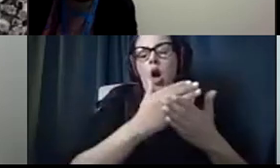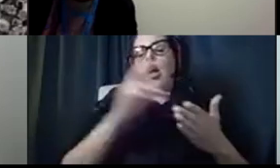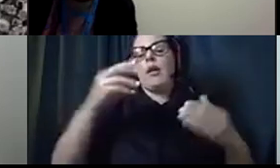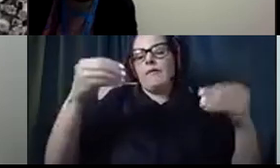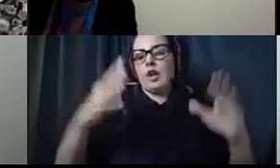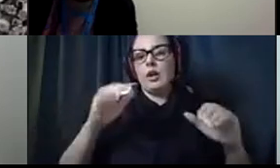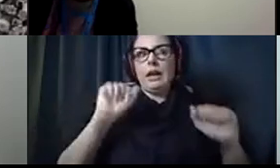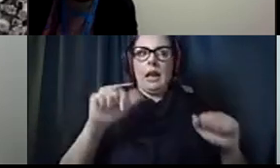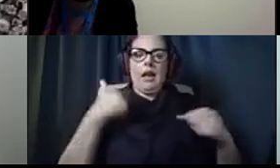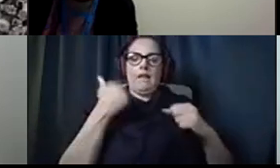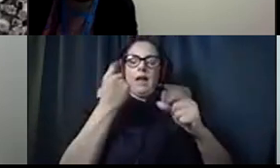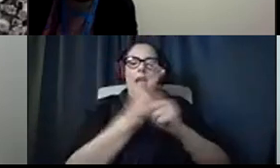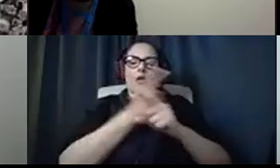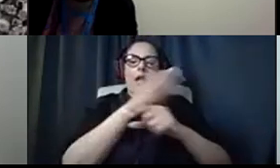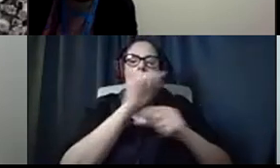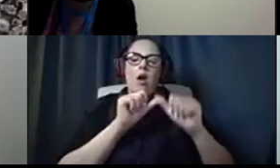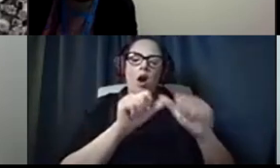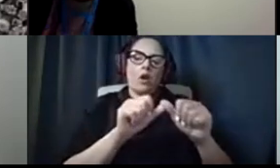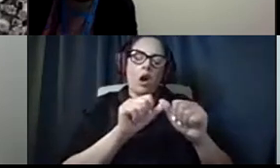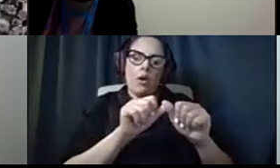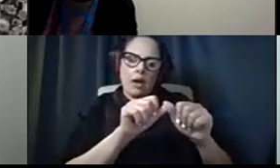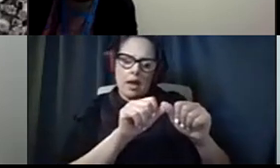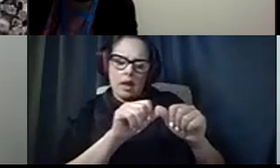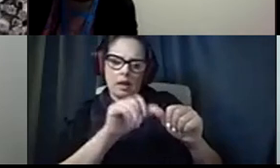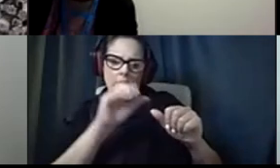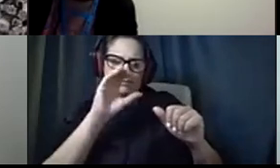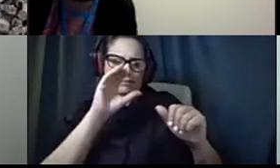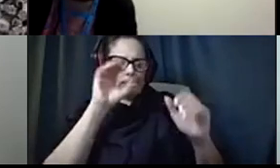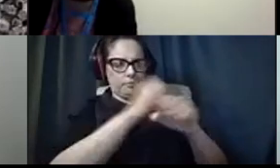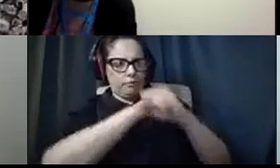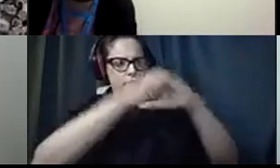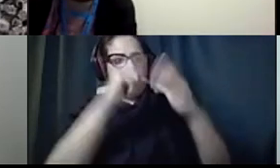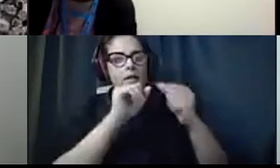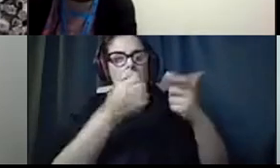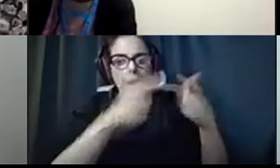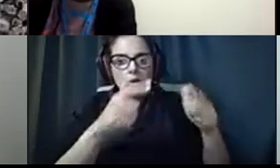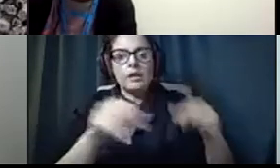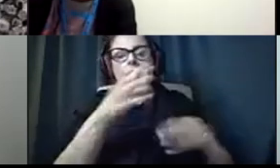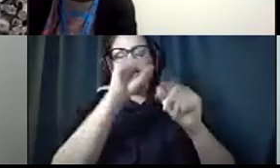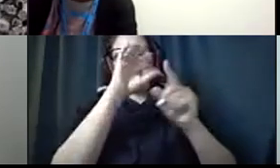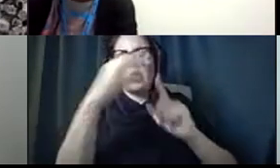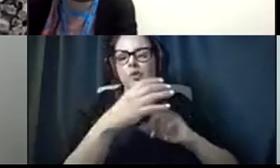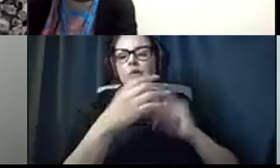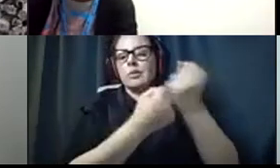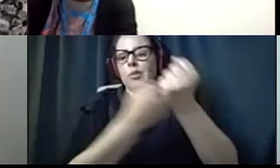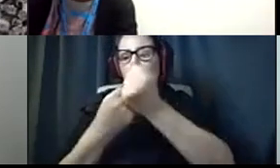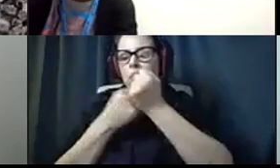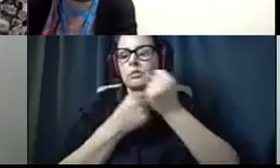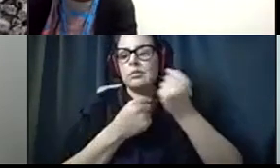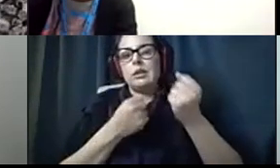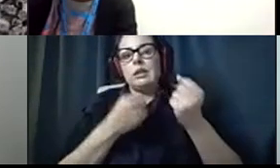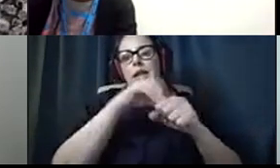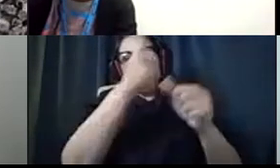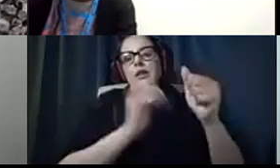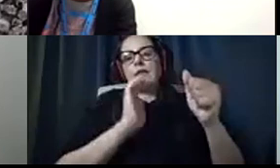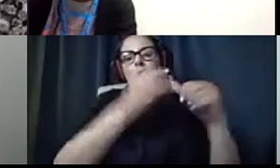have an accurate and ongoing reflection of the languages and culturals that are supported within each of